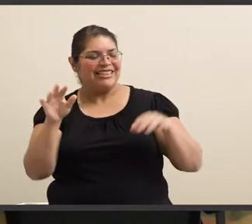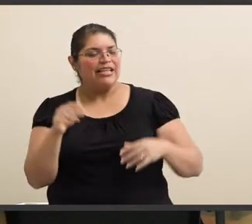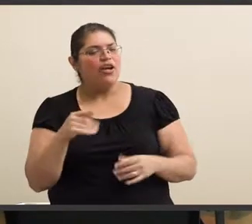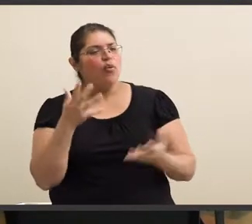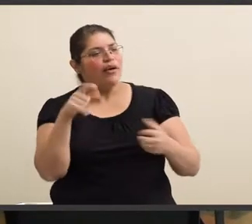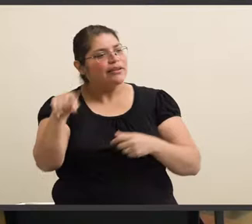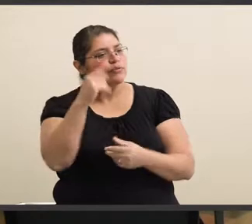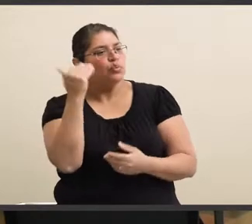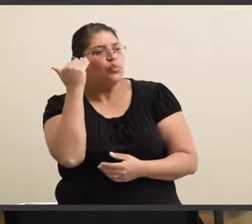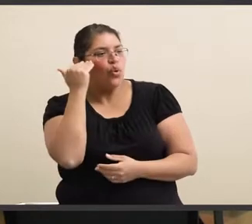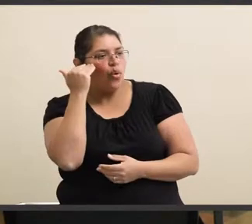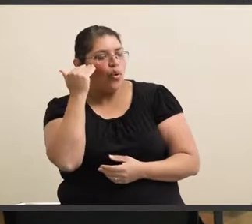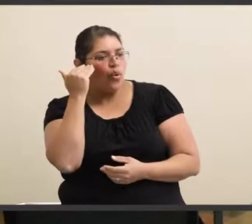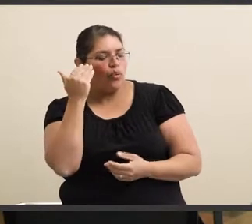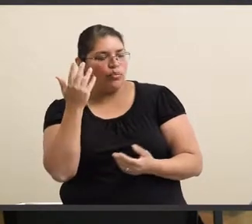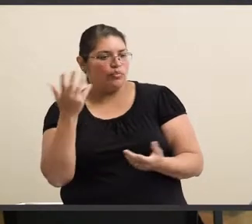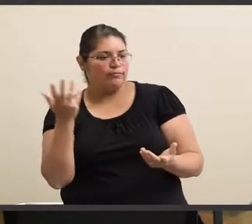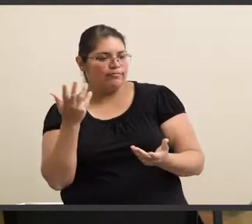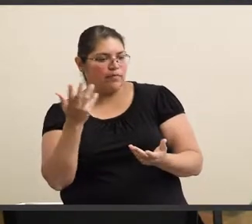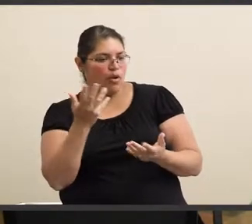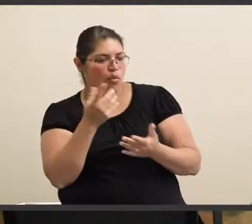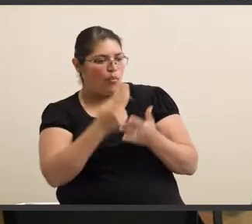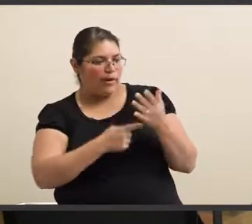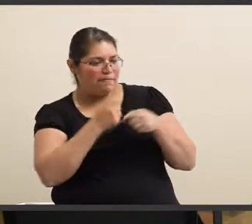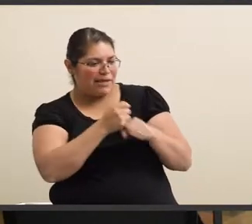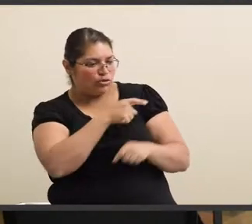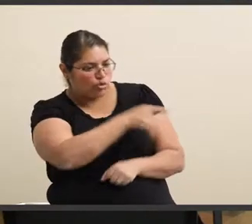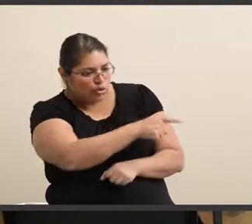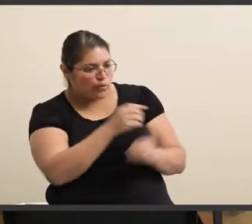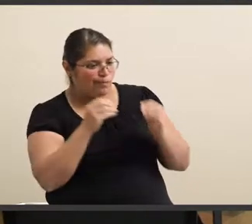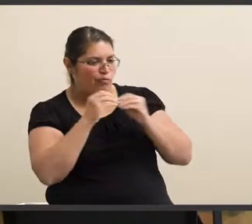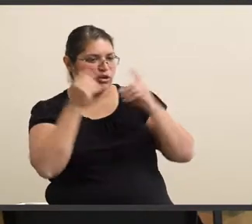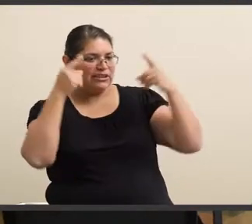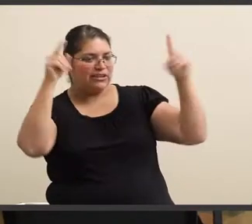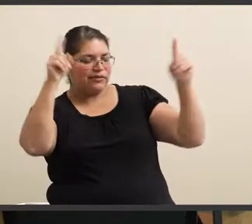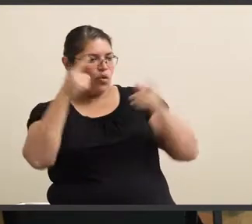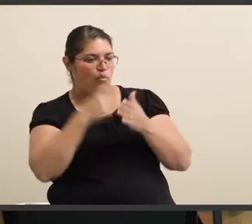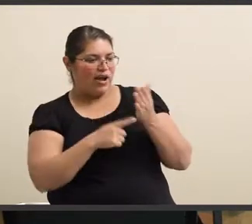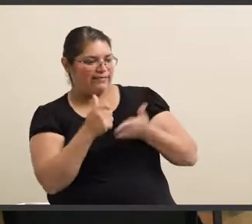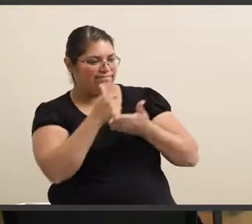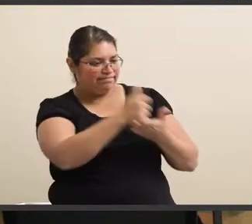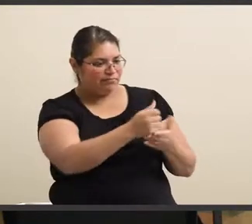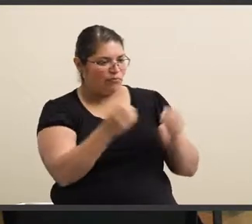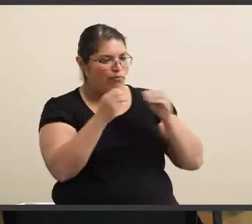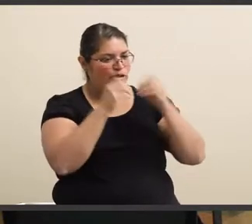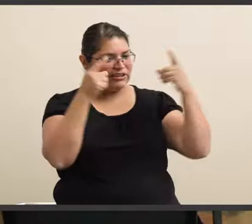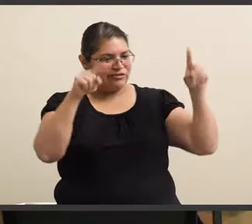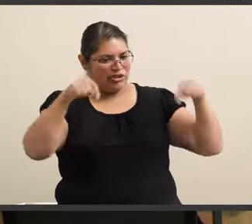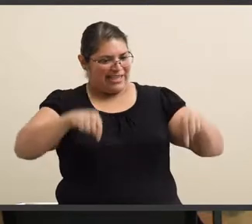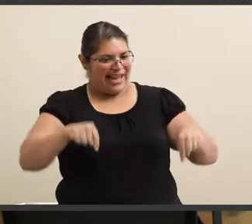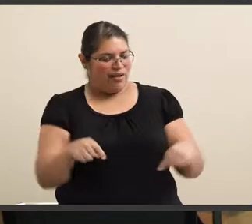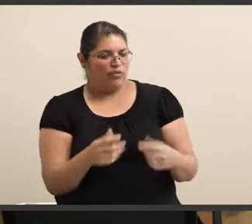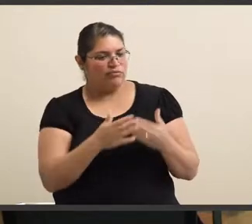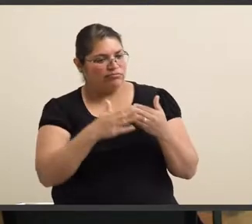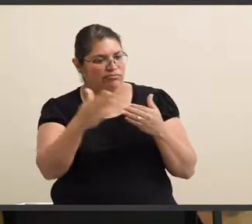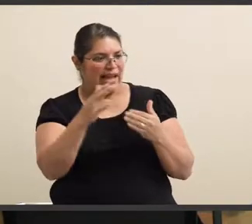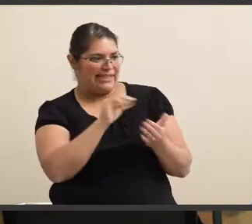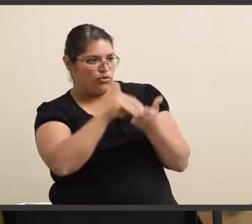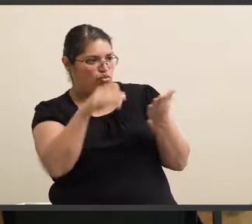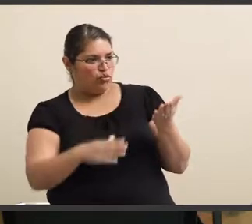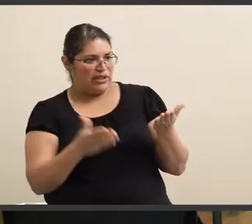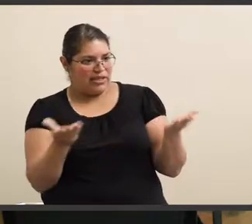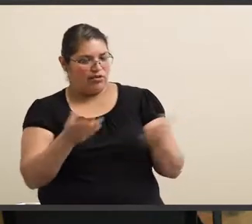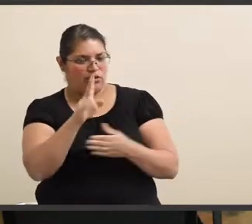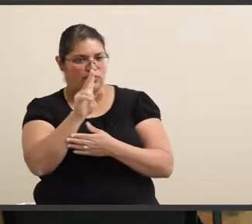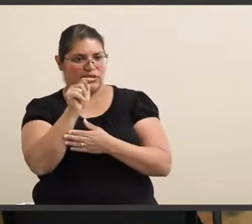what makes you more successful, specifically, what makes you more successful as a student here.